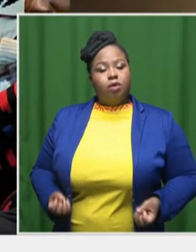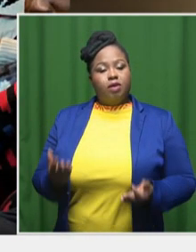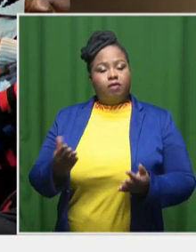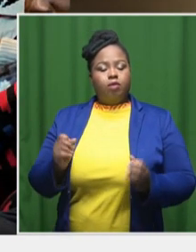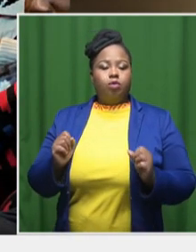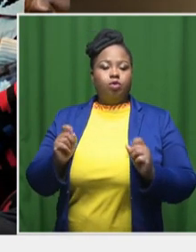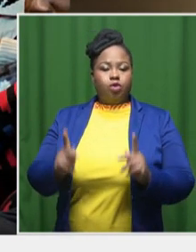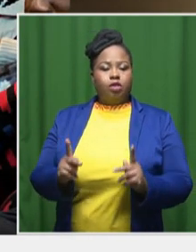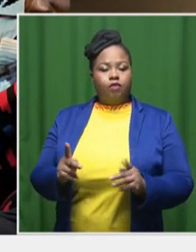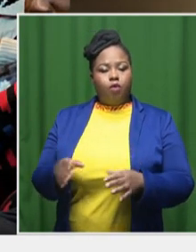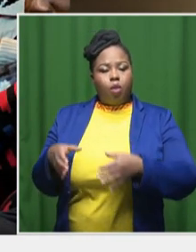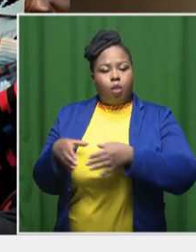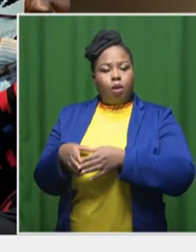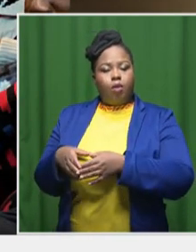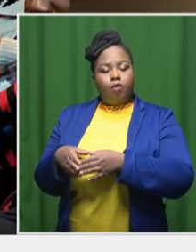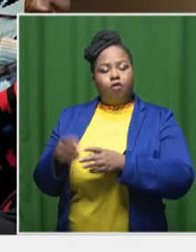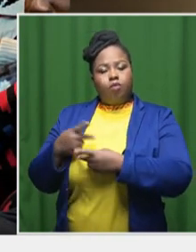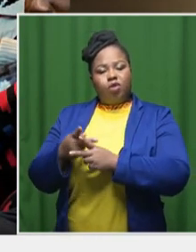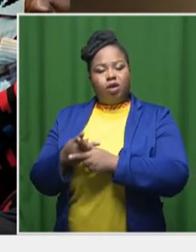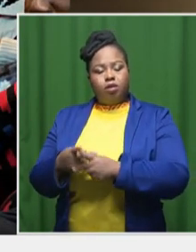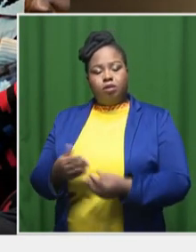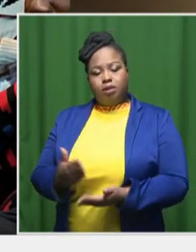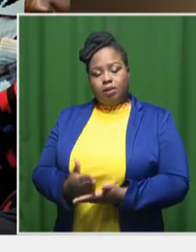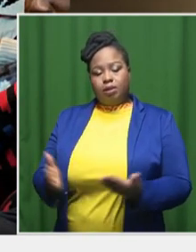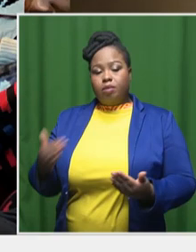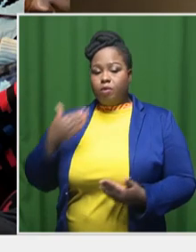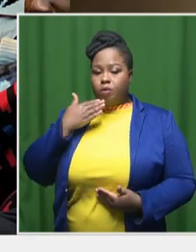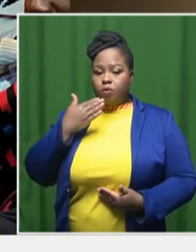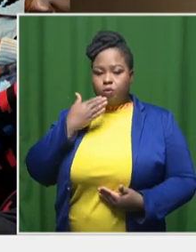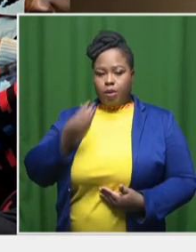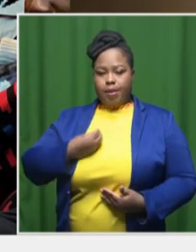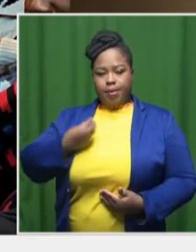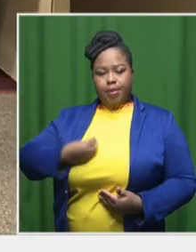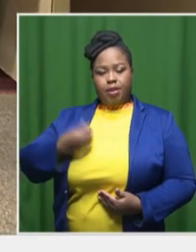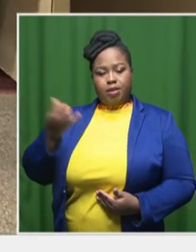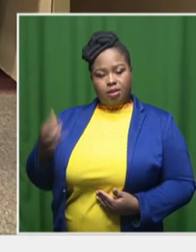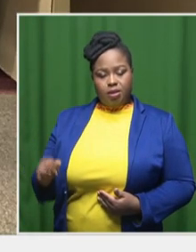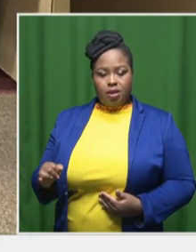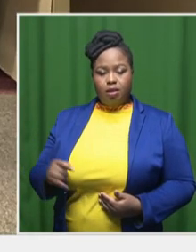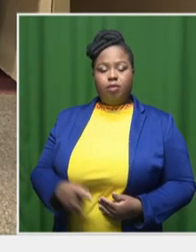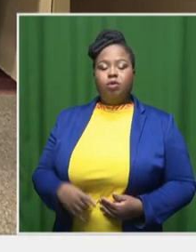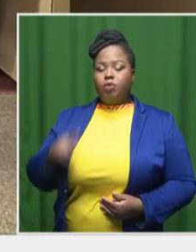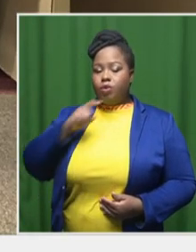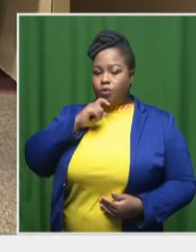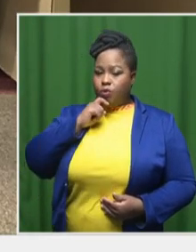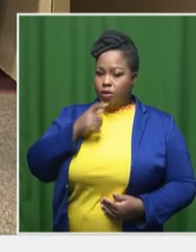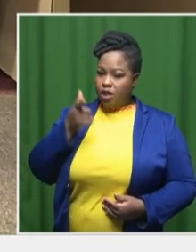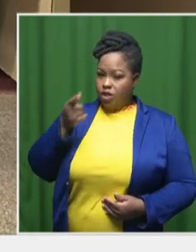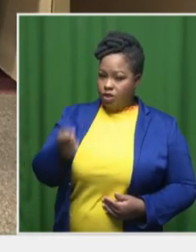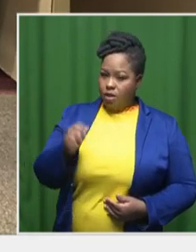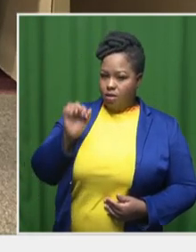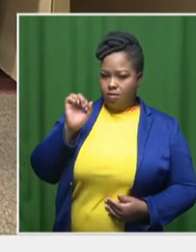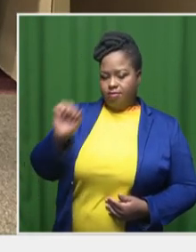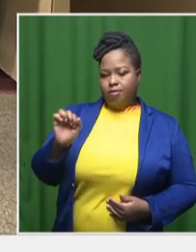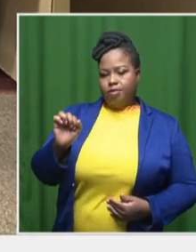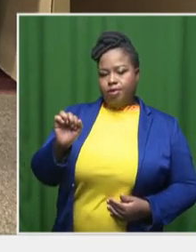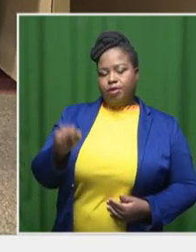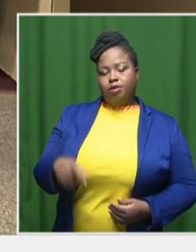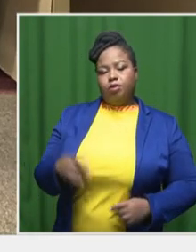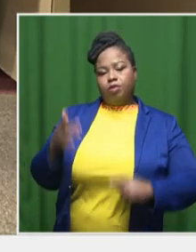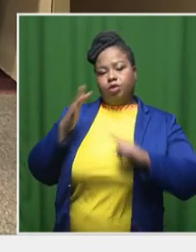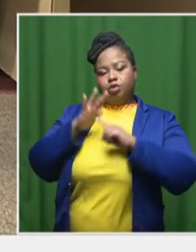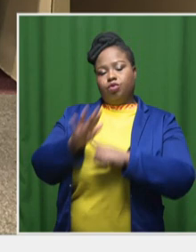small production from young and up-and-coming film producers, where we'll be using one of their channels to